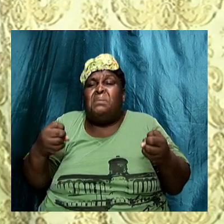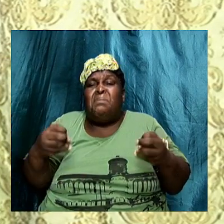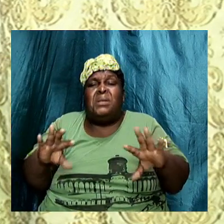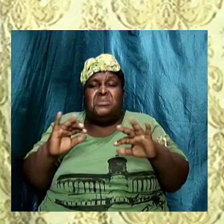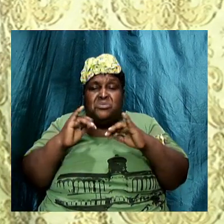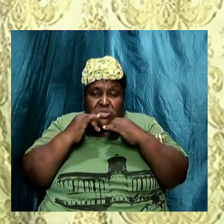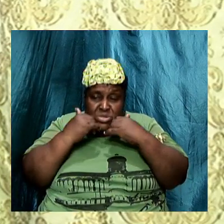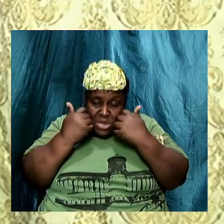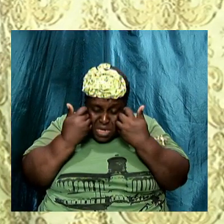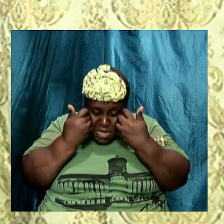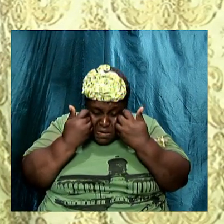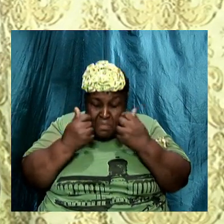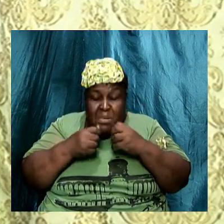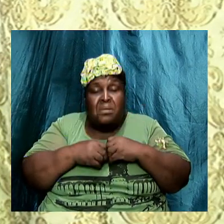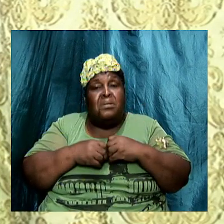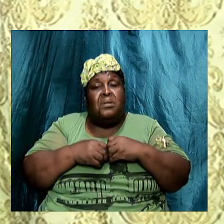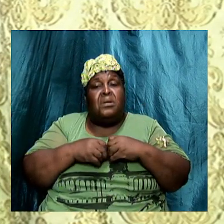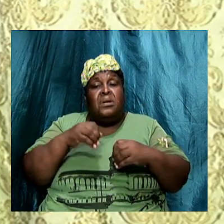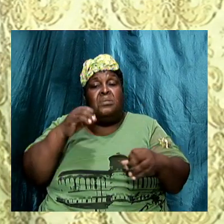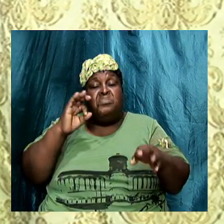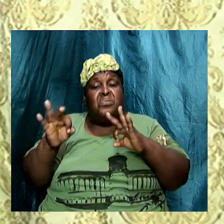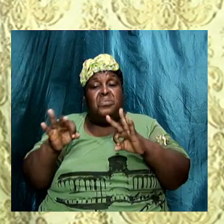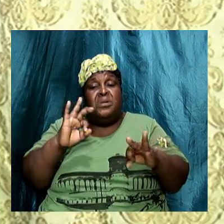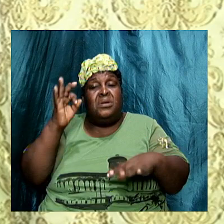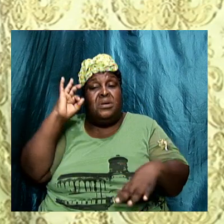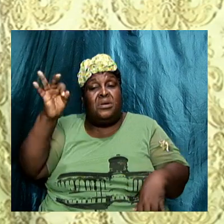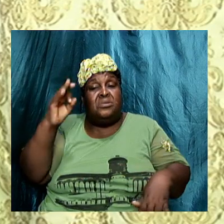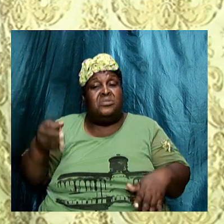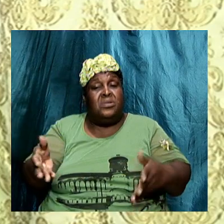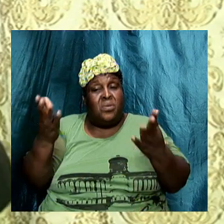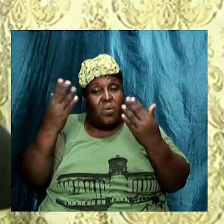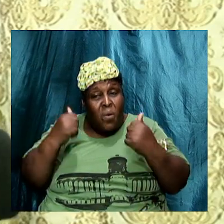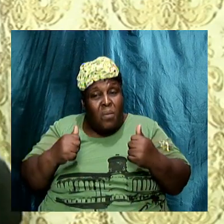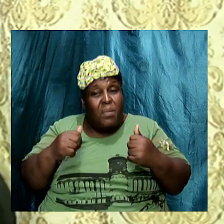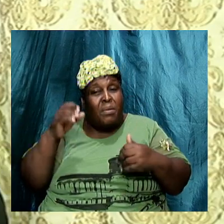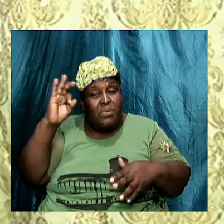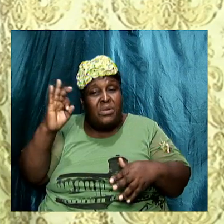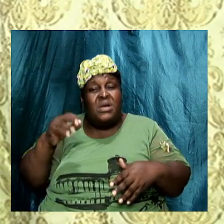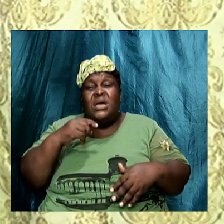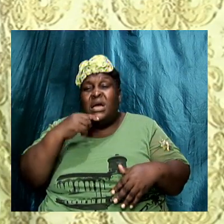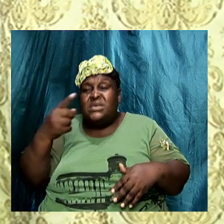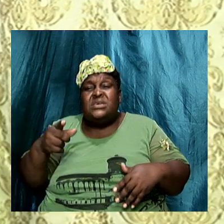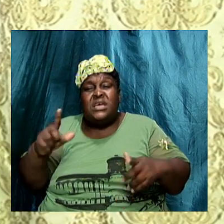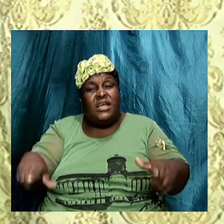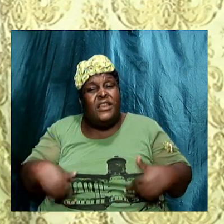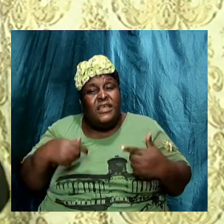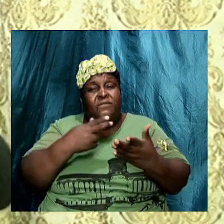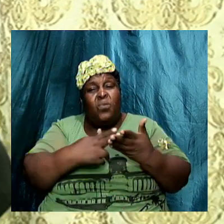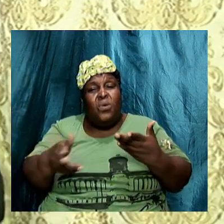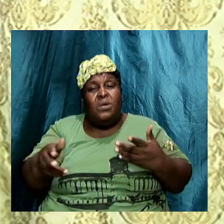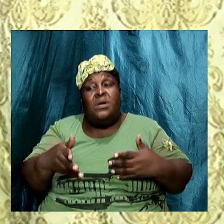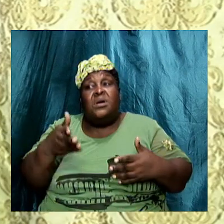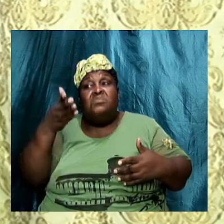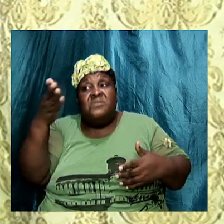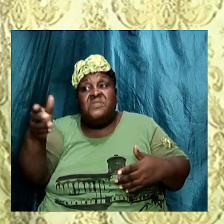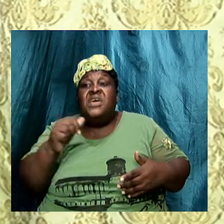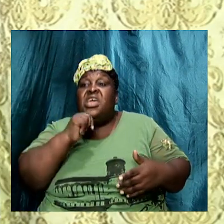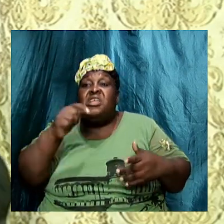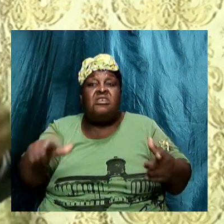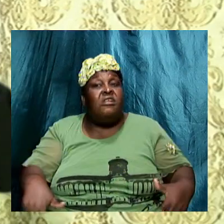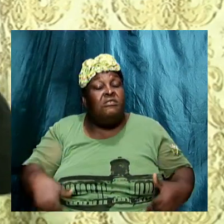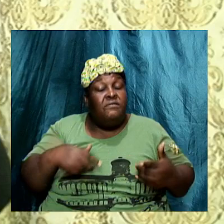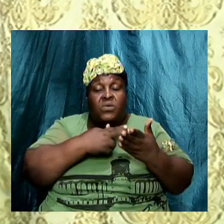preachers Come and they preach And they say Live holy But they themselves Not living holy Is the spirit of the